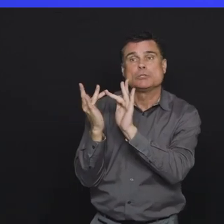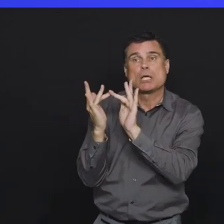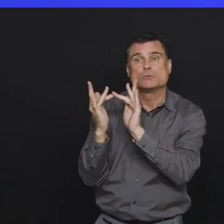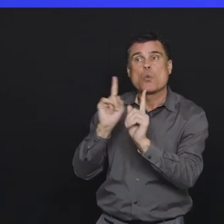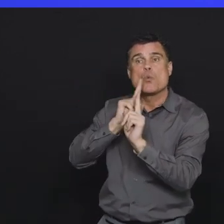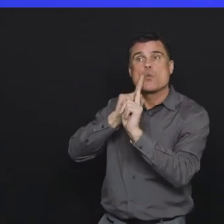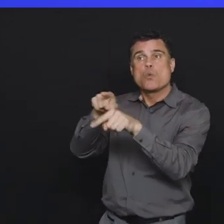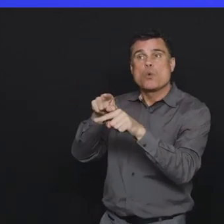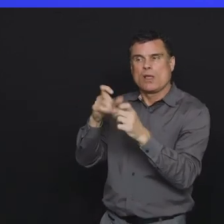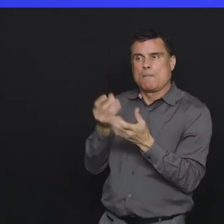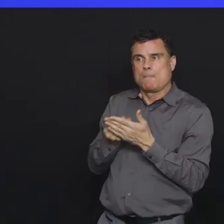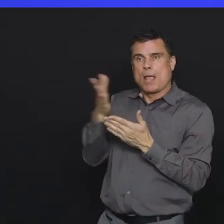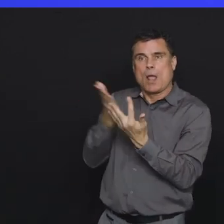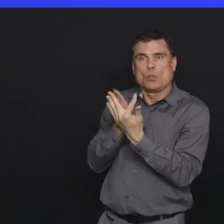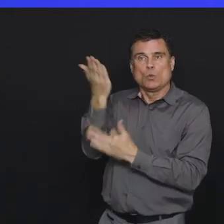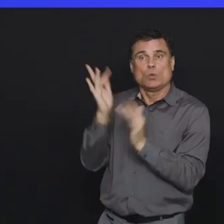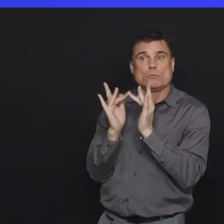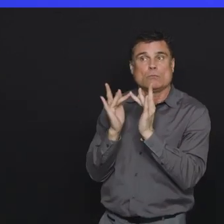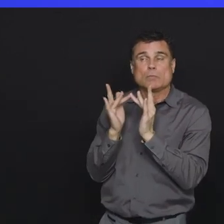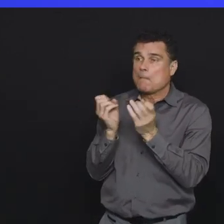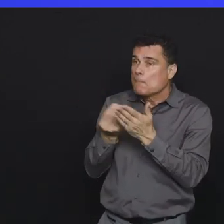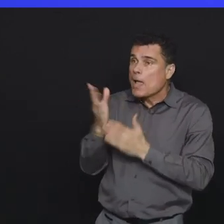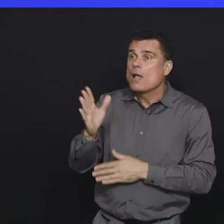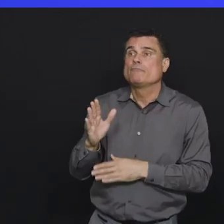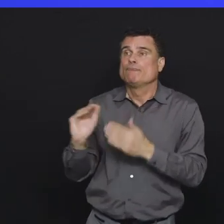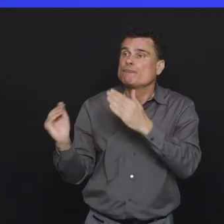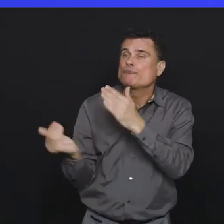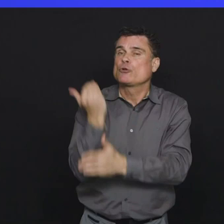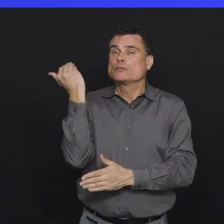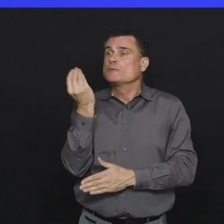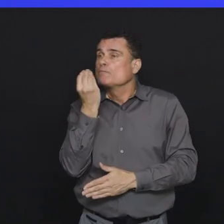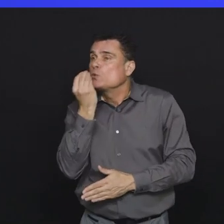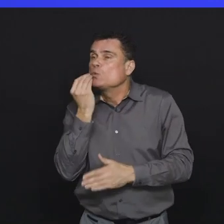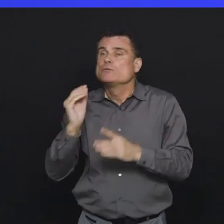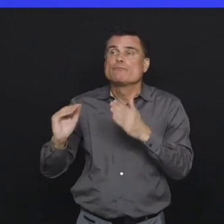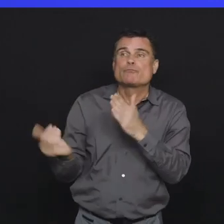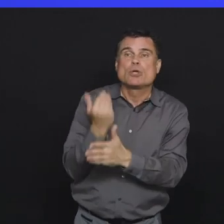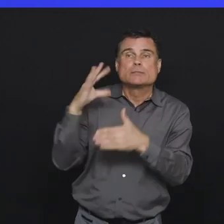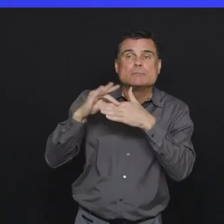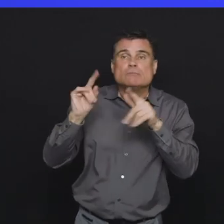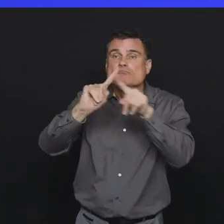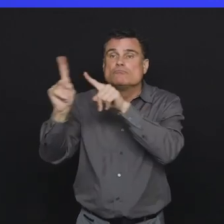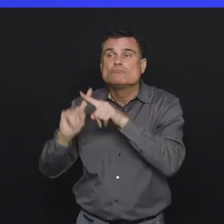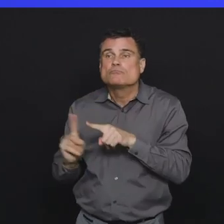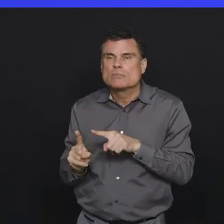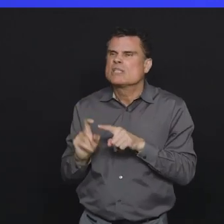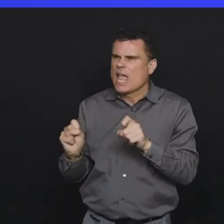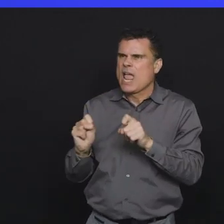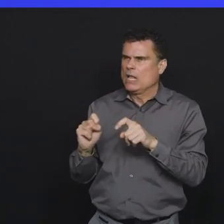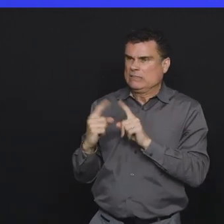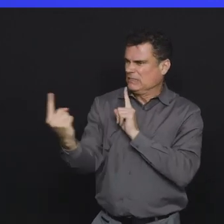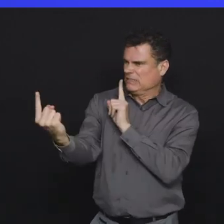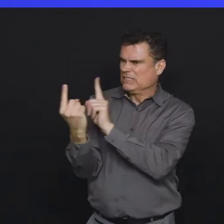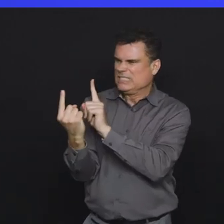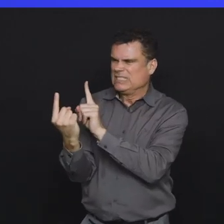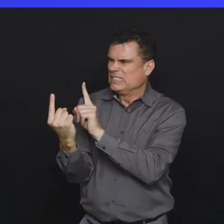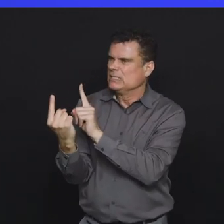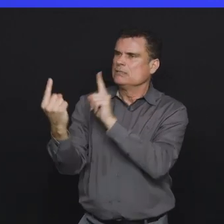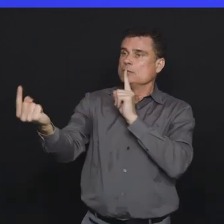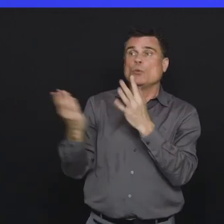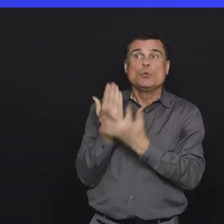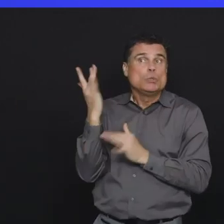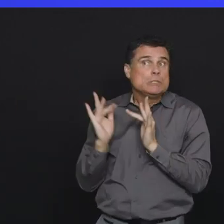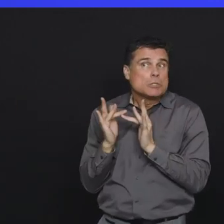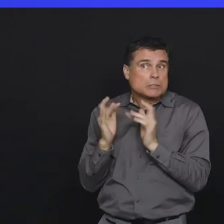models for farmers markets that will still allow us to get that fresh fruit and produce that we need here in British Columbia through this crisis.